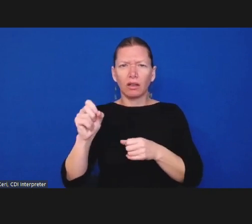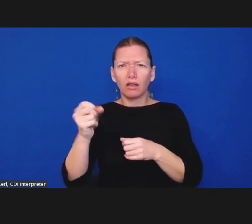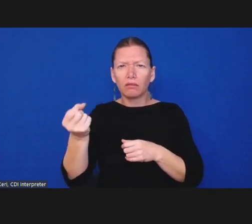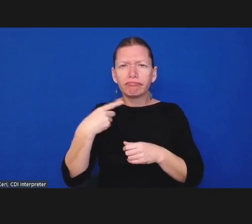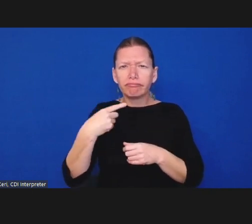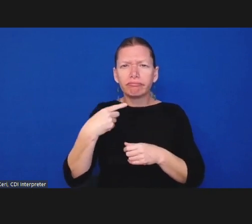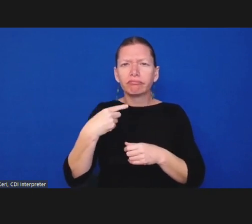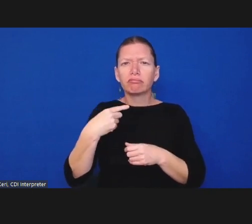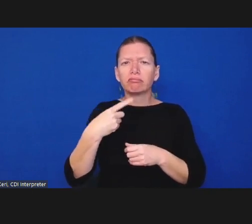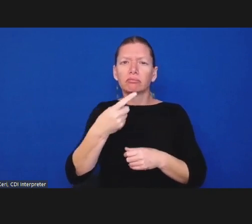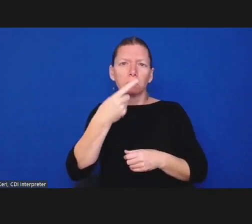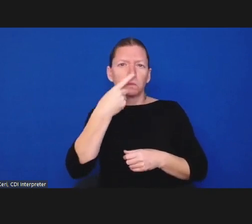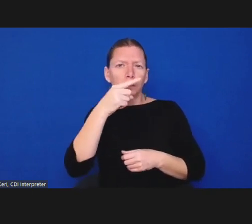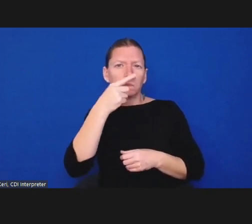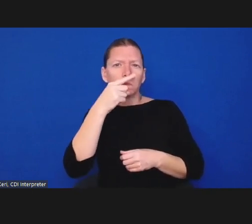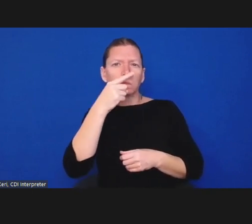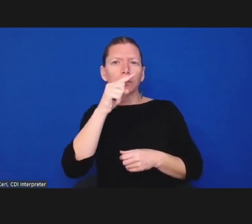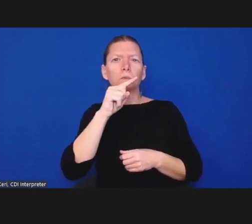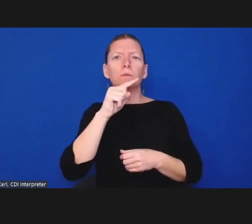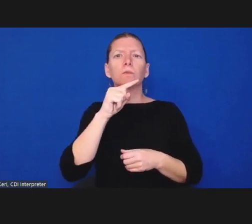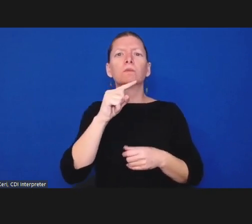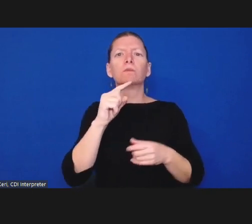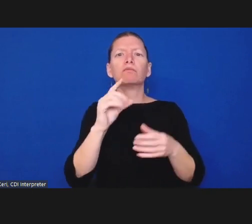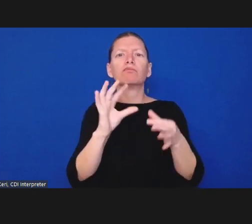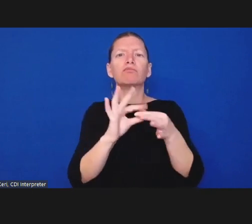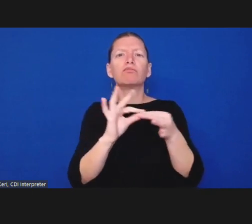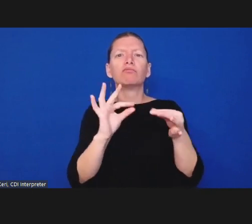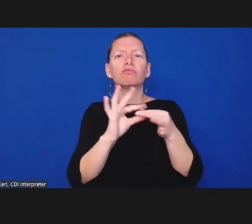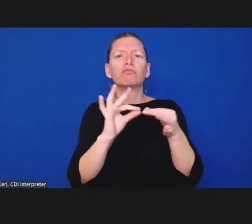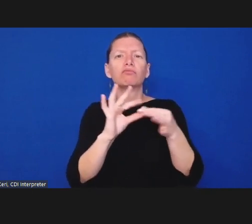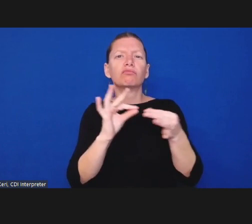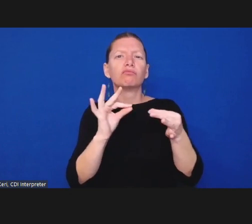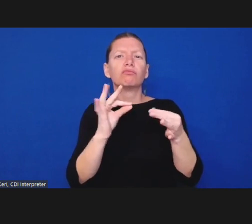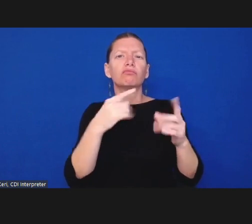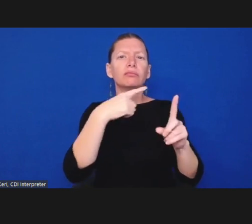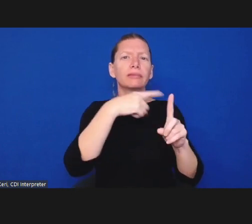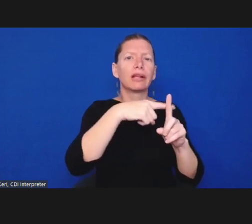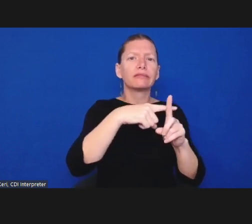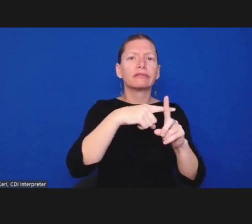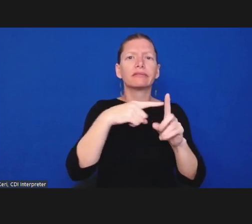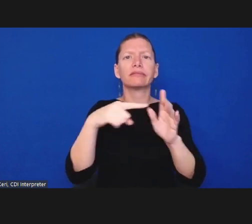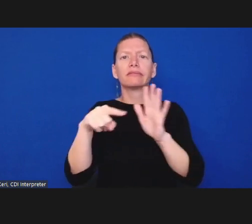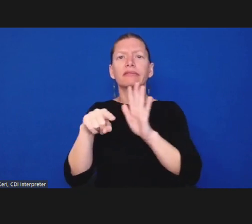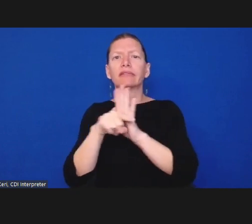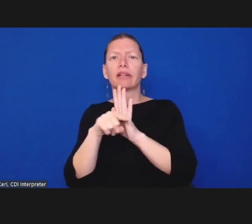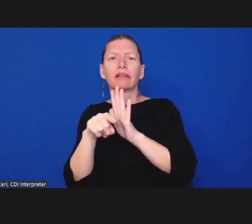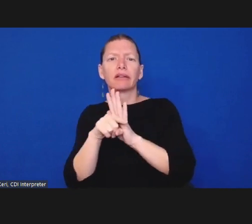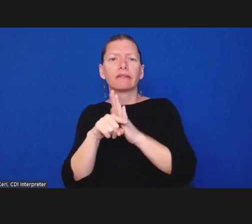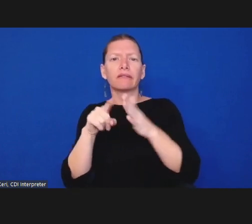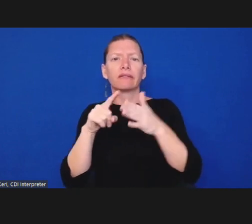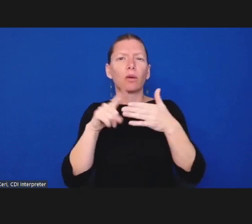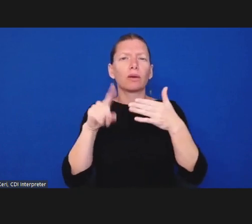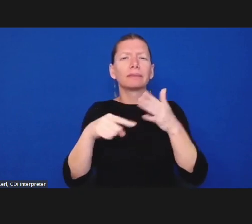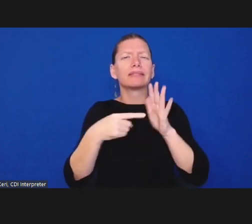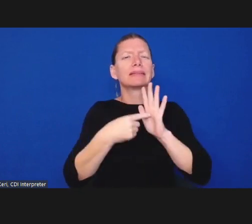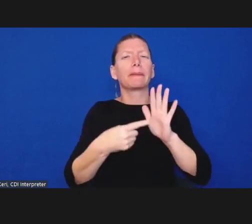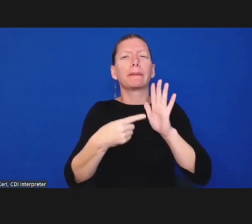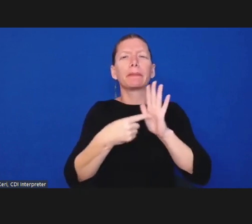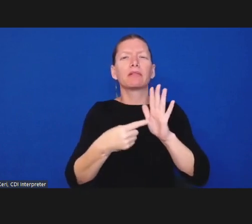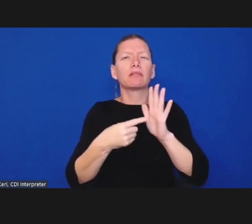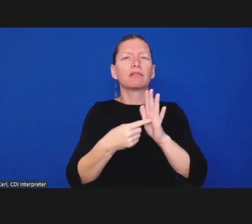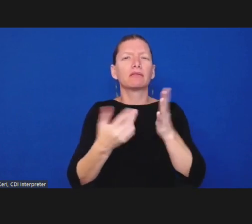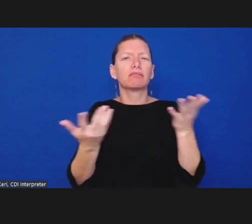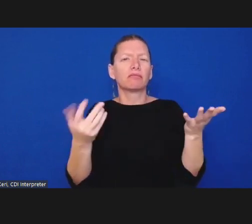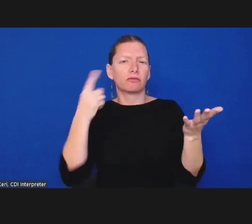negative results you have seen i said this is for me um this is that is what that is what has worked and what